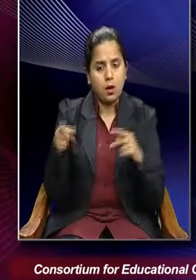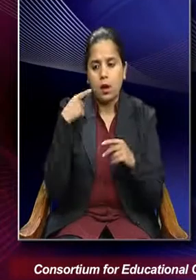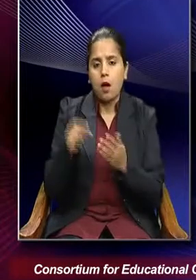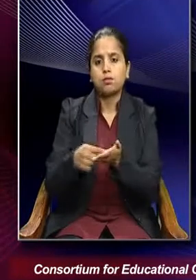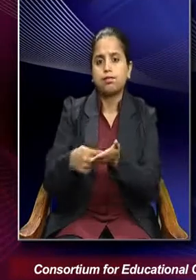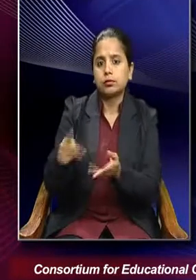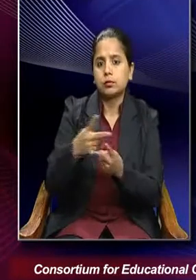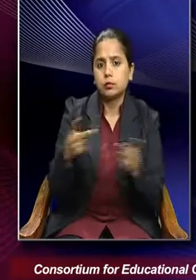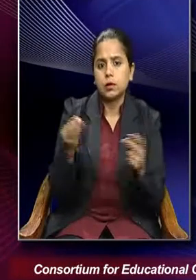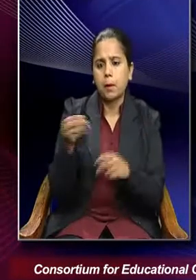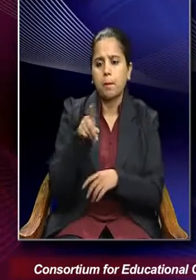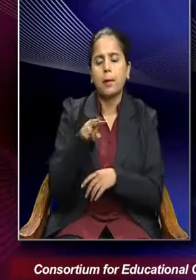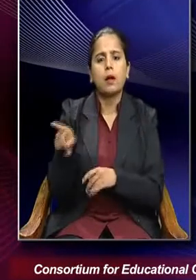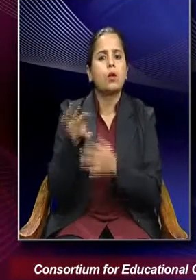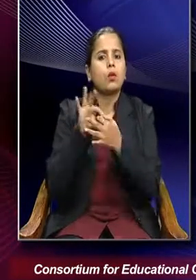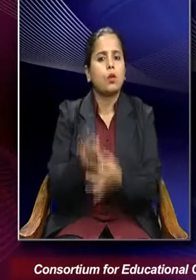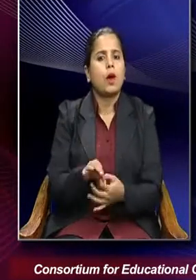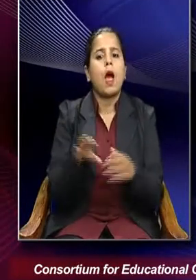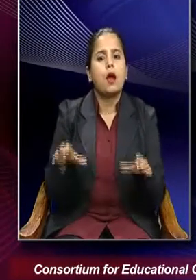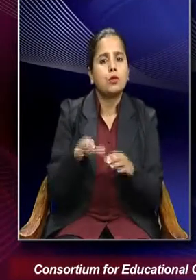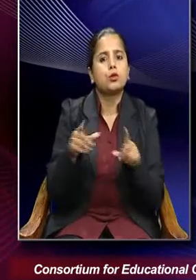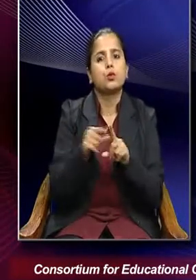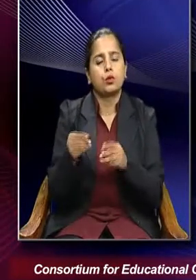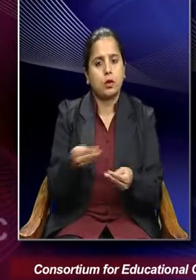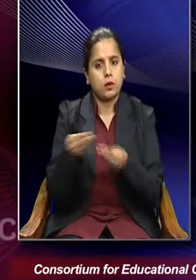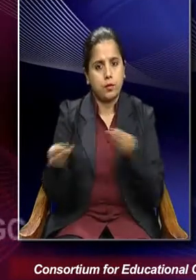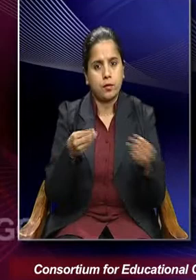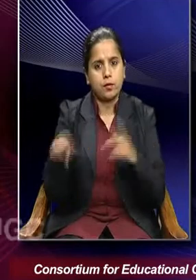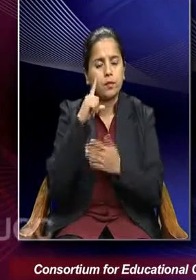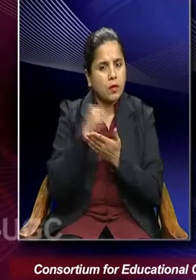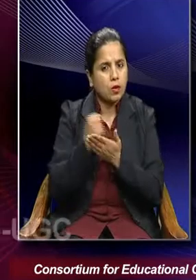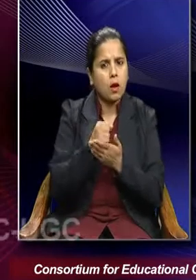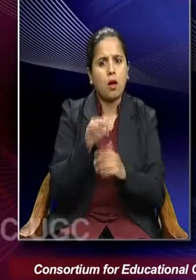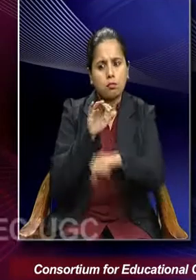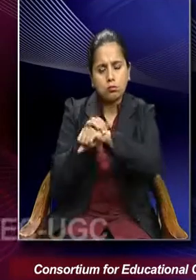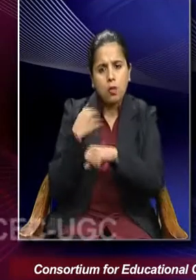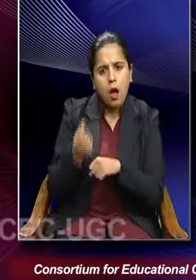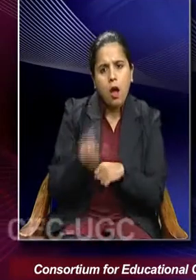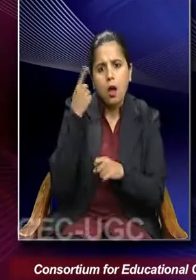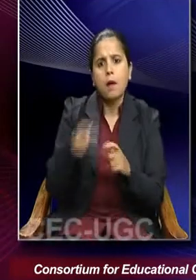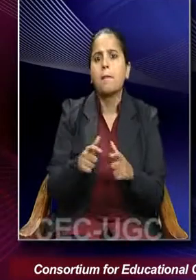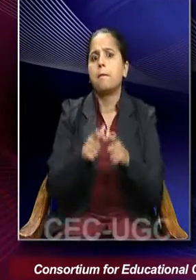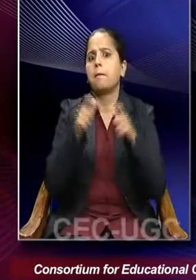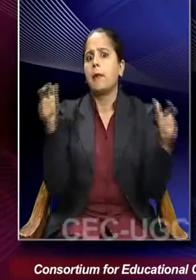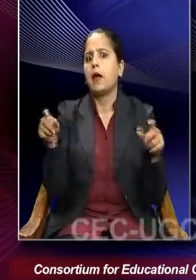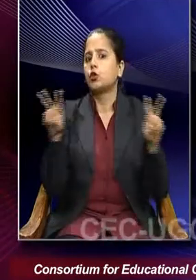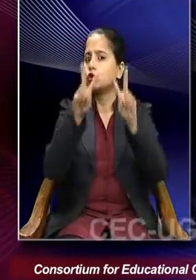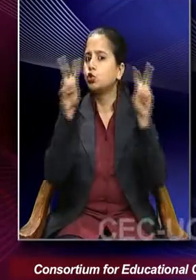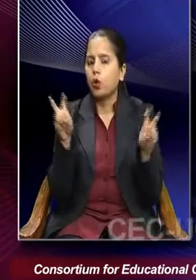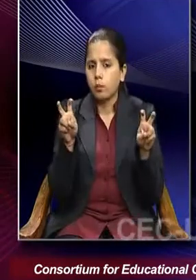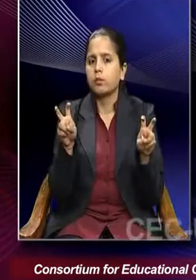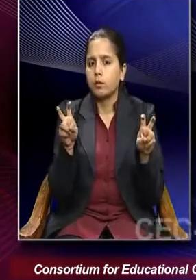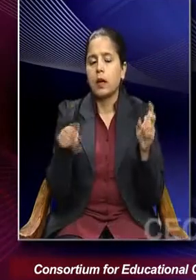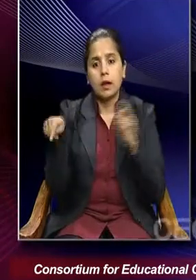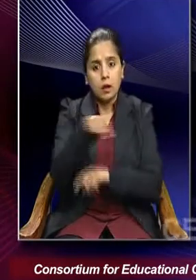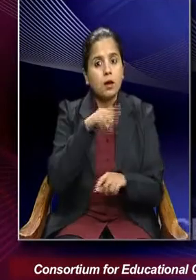certain meaning to that action. It kind of tries to capture a larger context. And